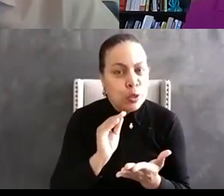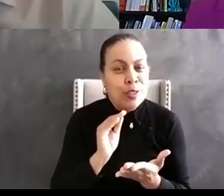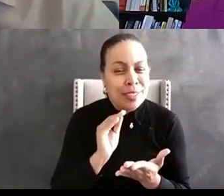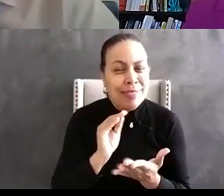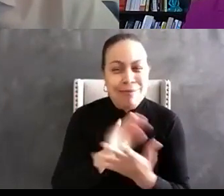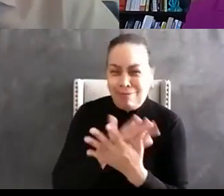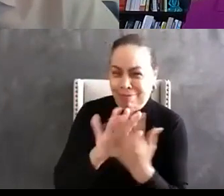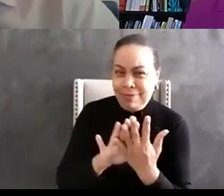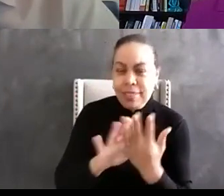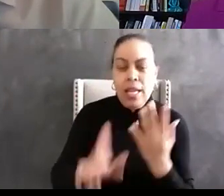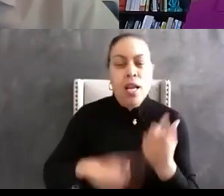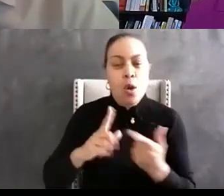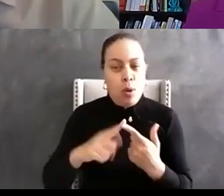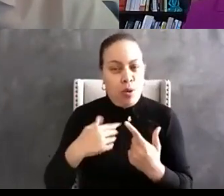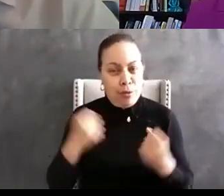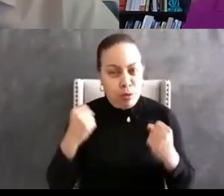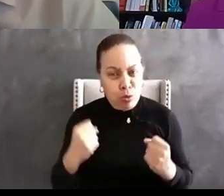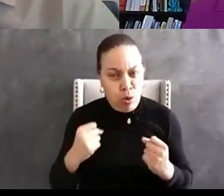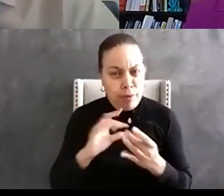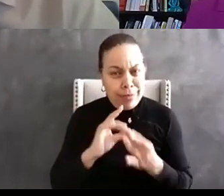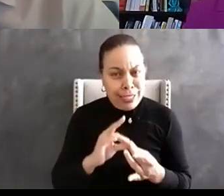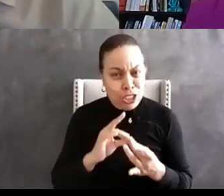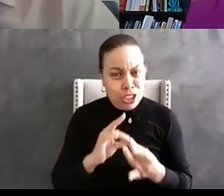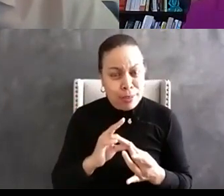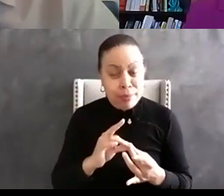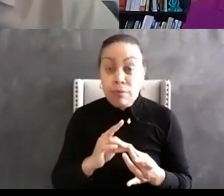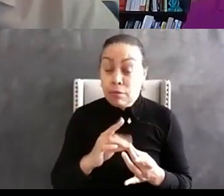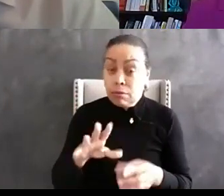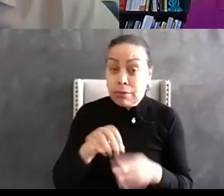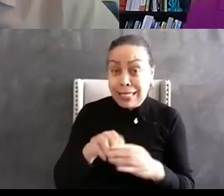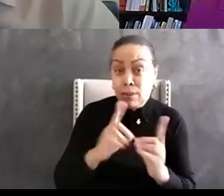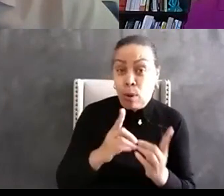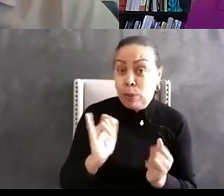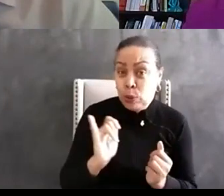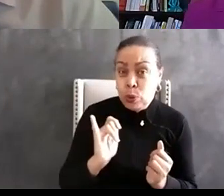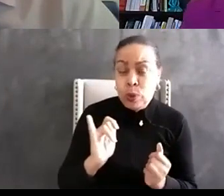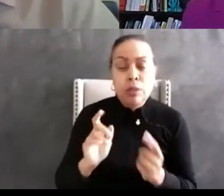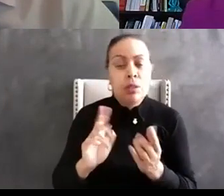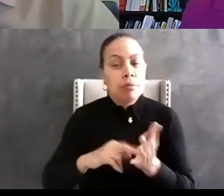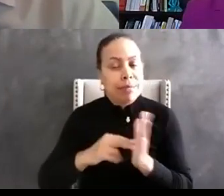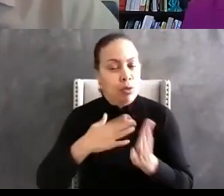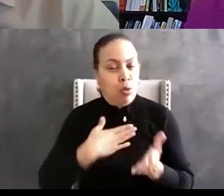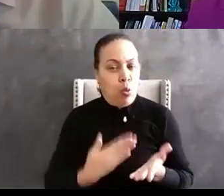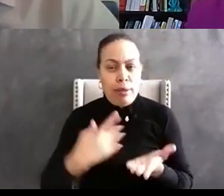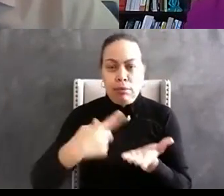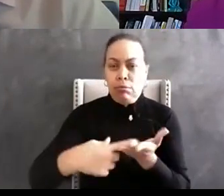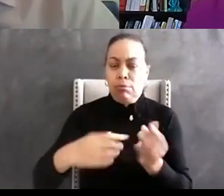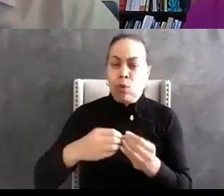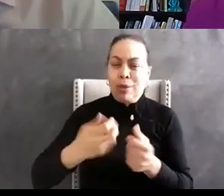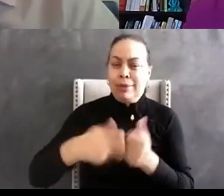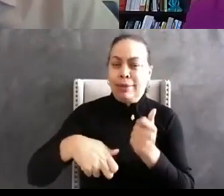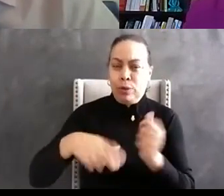nature and when you develop strong relationships even within the department you're willing to talk about these more difficult things